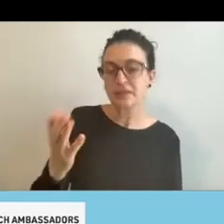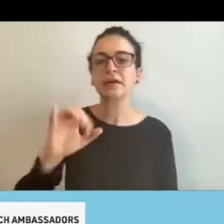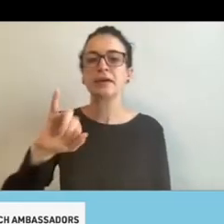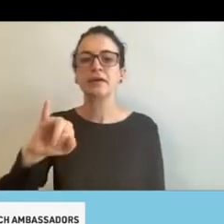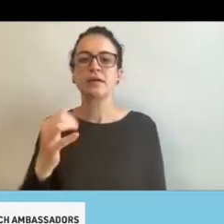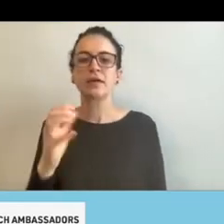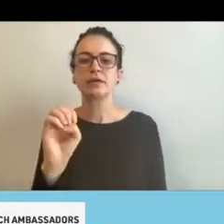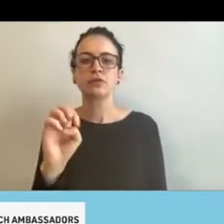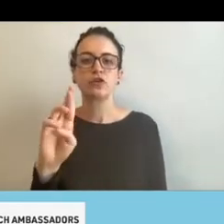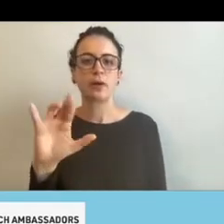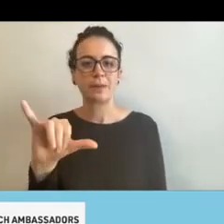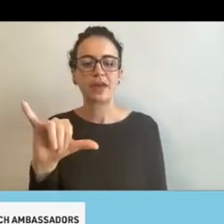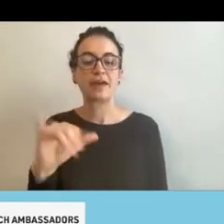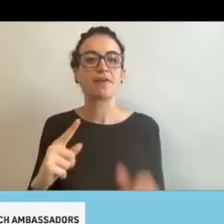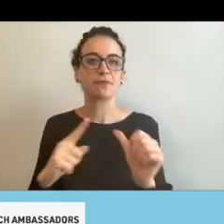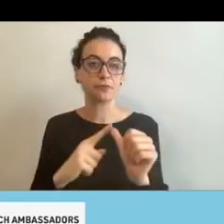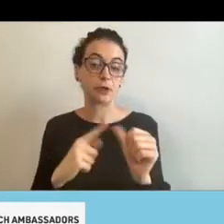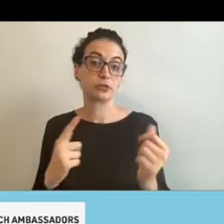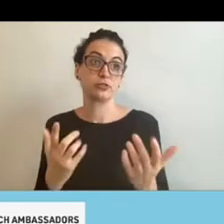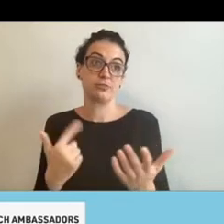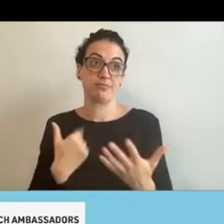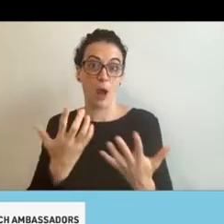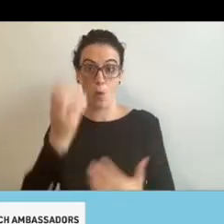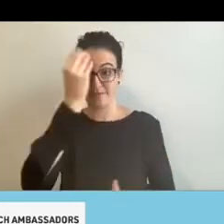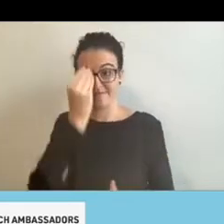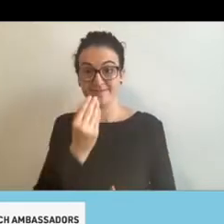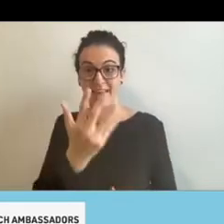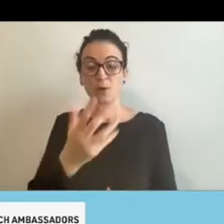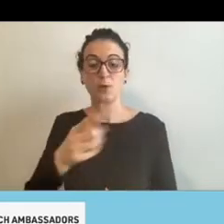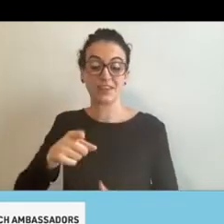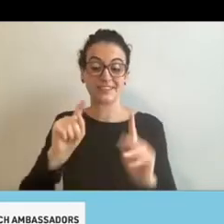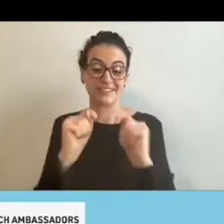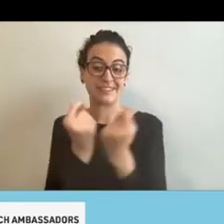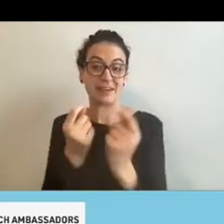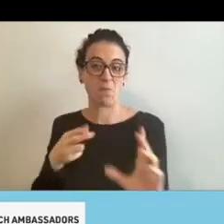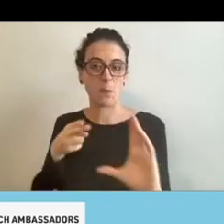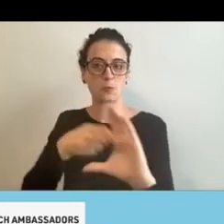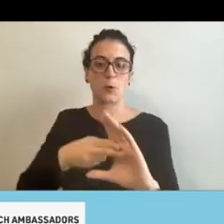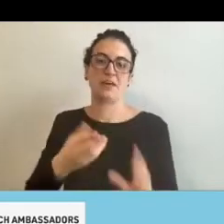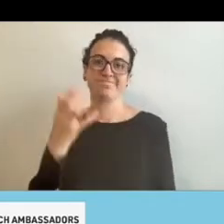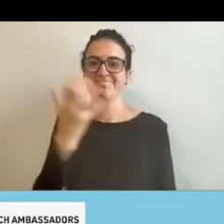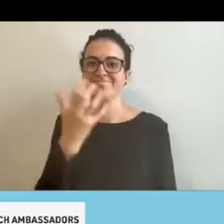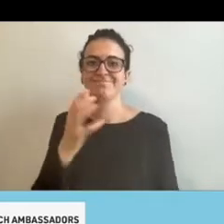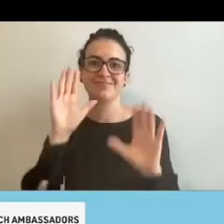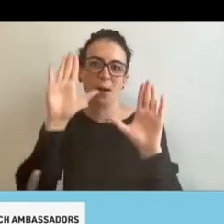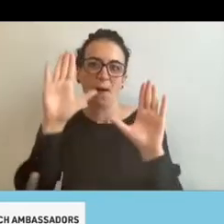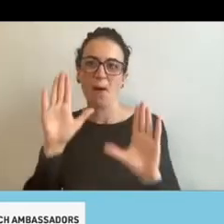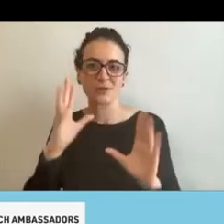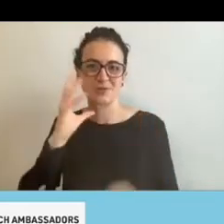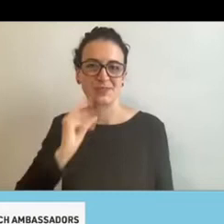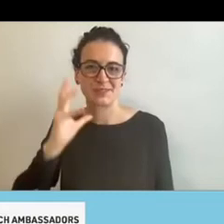I would just like to start off by saying it's been an awesome experience to be part of this team. Uh, the tech ambassadors,